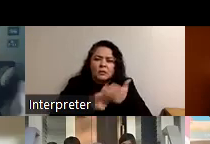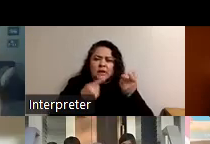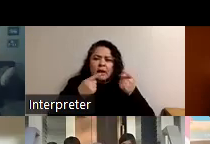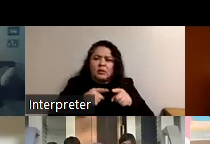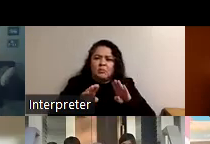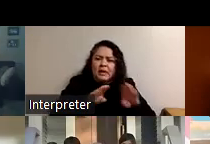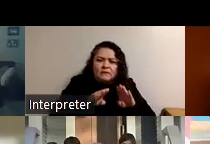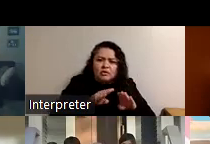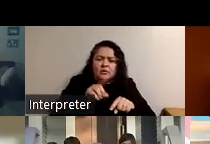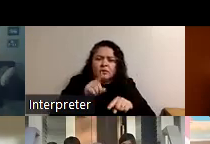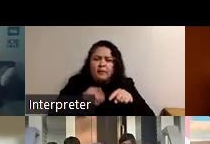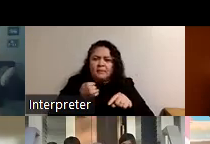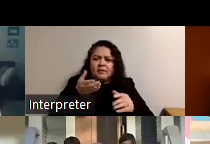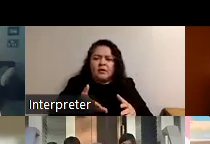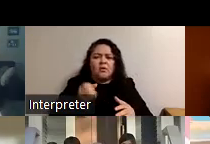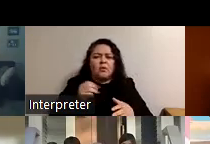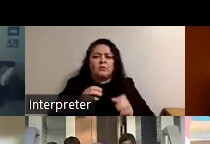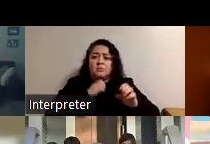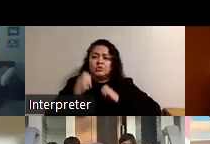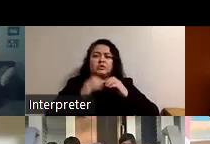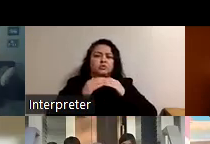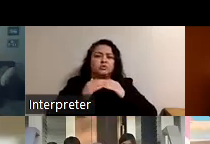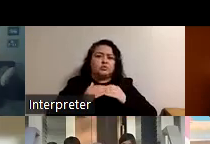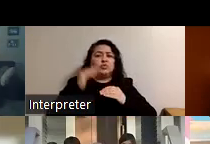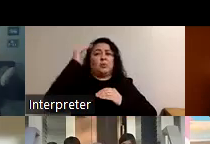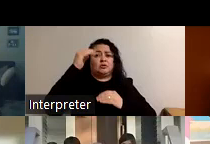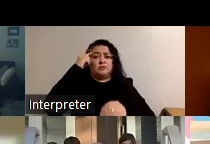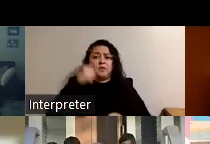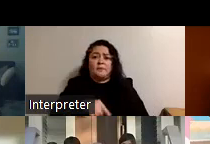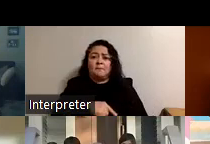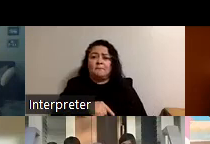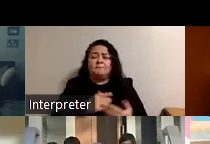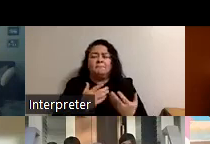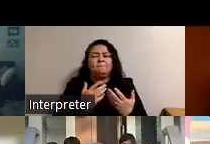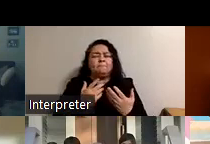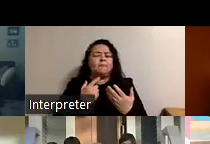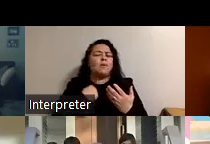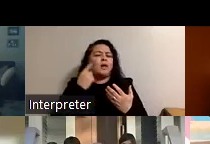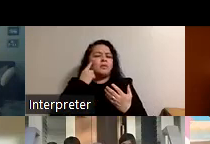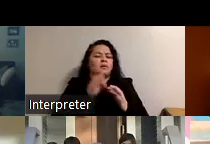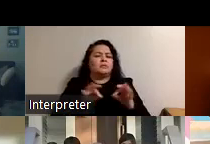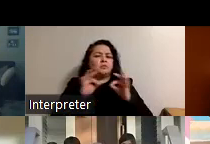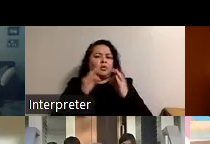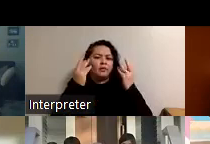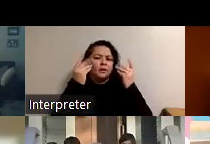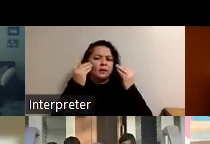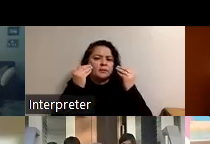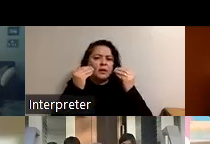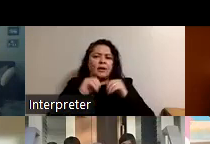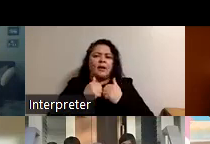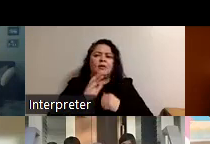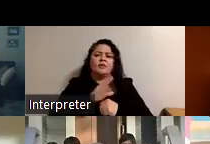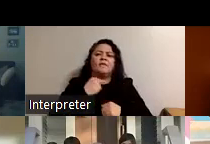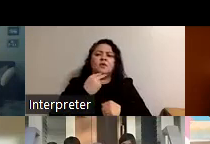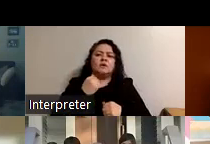behaviorally they can't be there or maybe emotionally it's too much for them what i think it's also worth thinking how can their voice